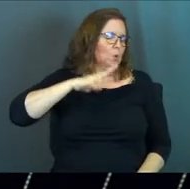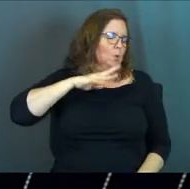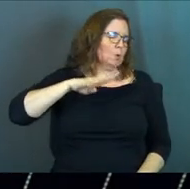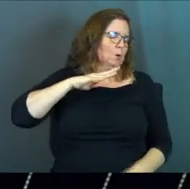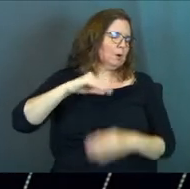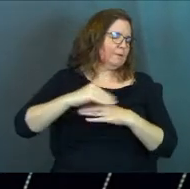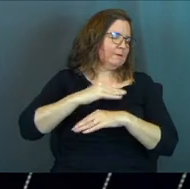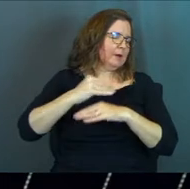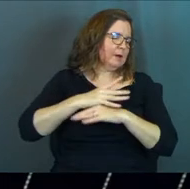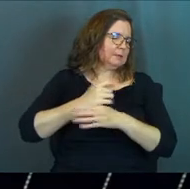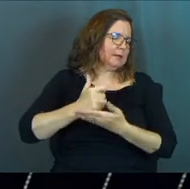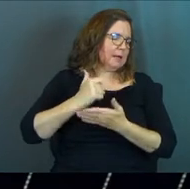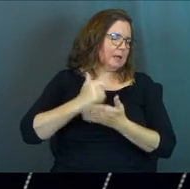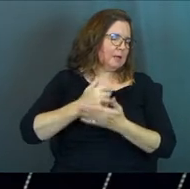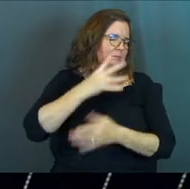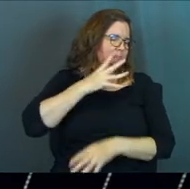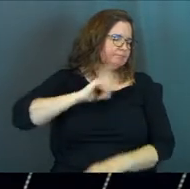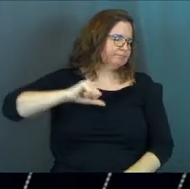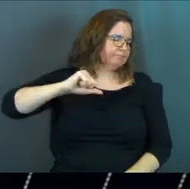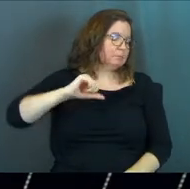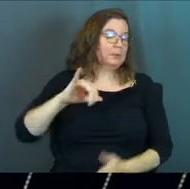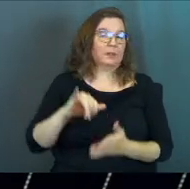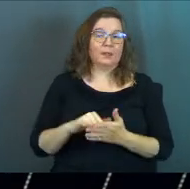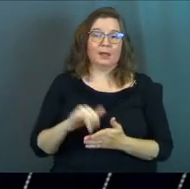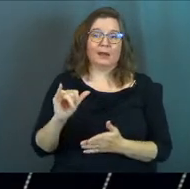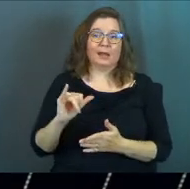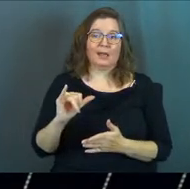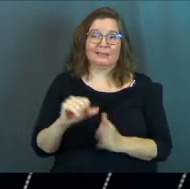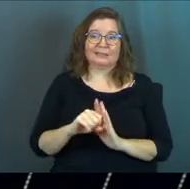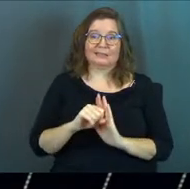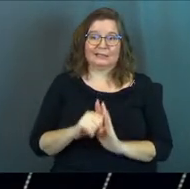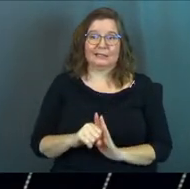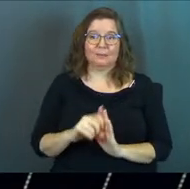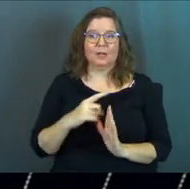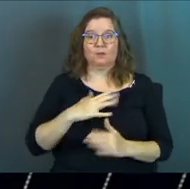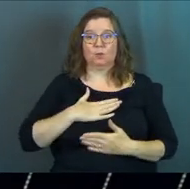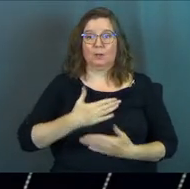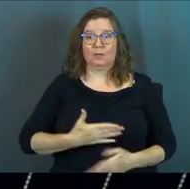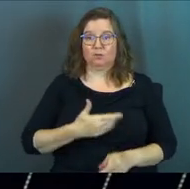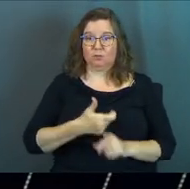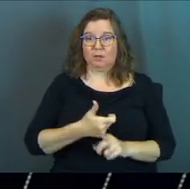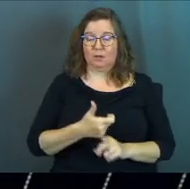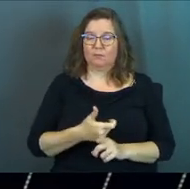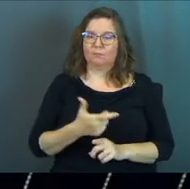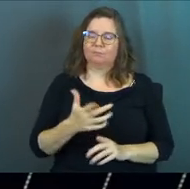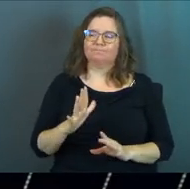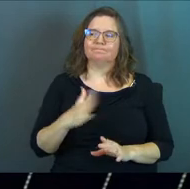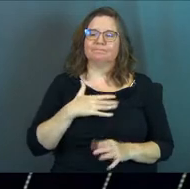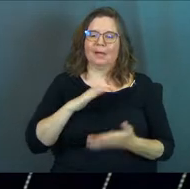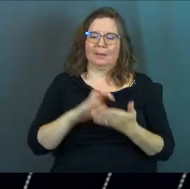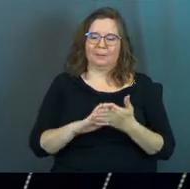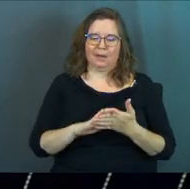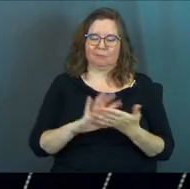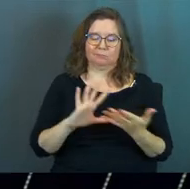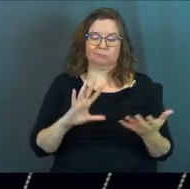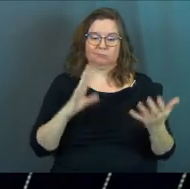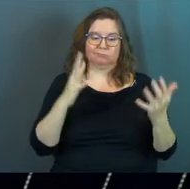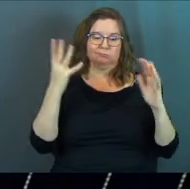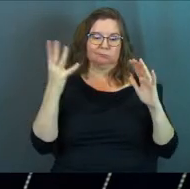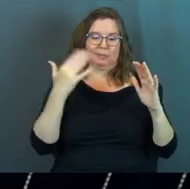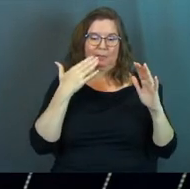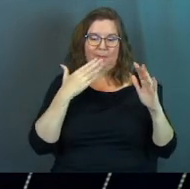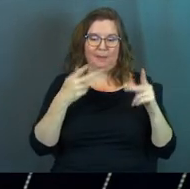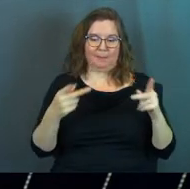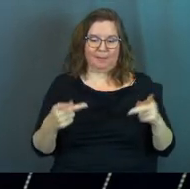advice and help that would come to you that just as a symptom, if you could admit to yourself, you know what, my marriage has been in a bad